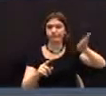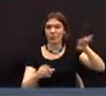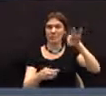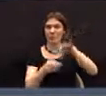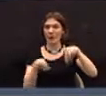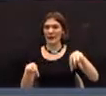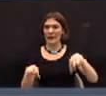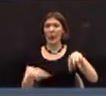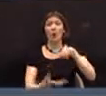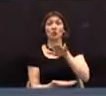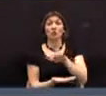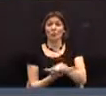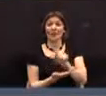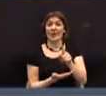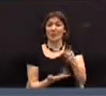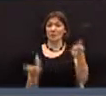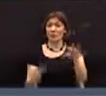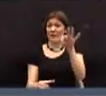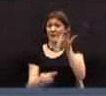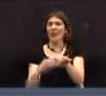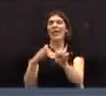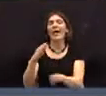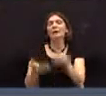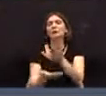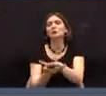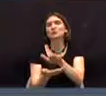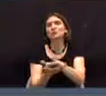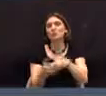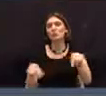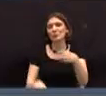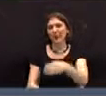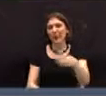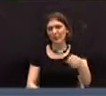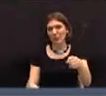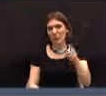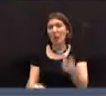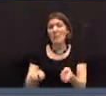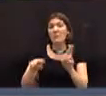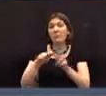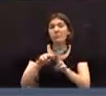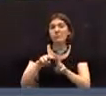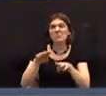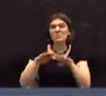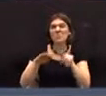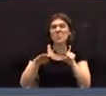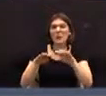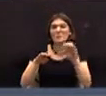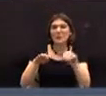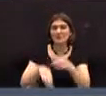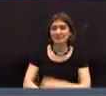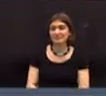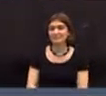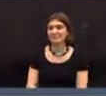on. But the school tax that you vote on, which is the elementary schools in Brattleboro, is up less than 1%.